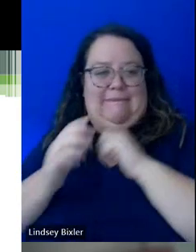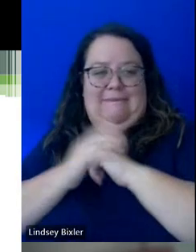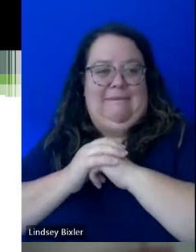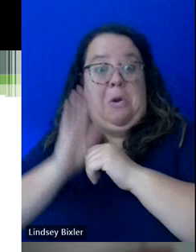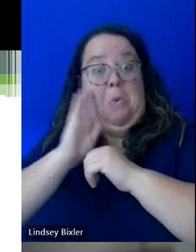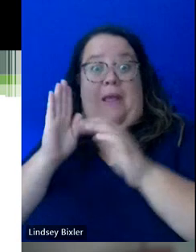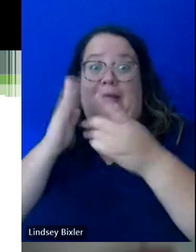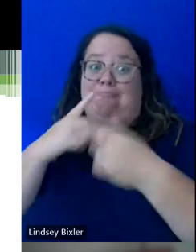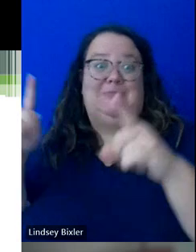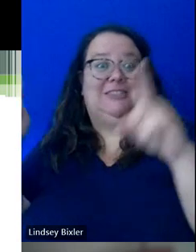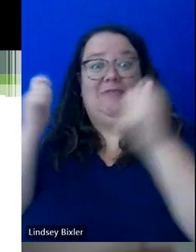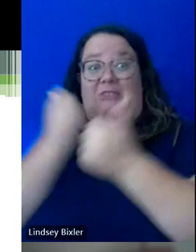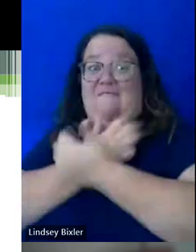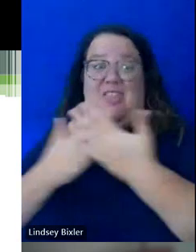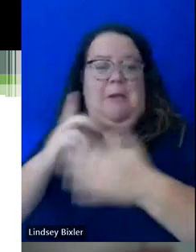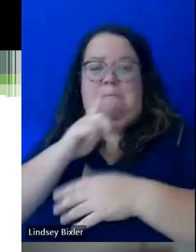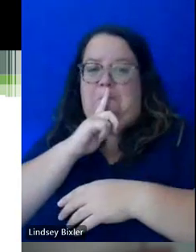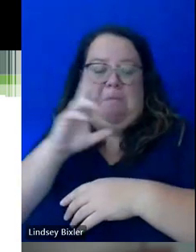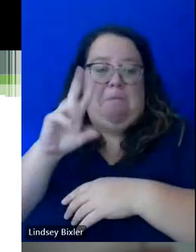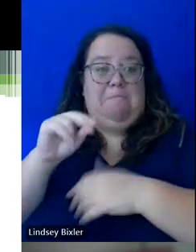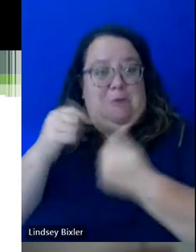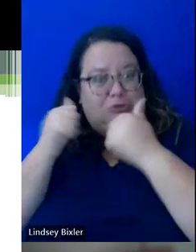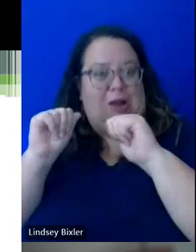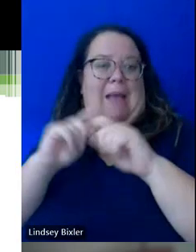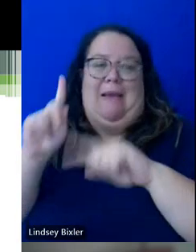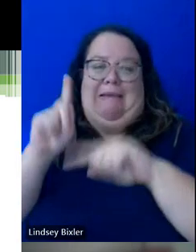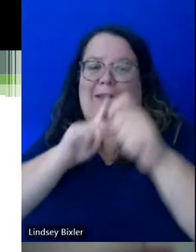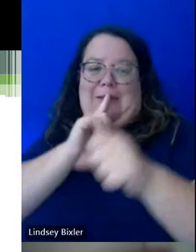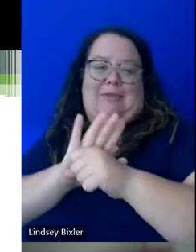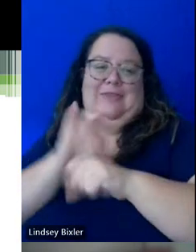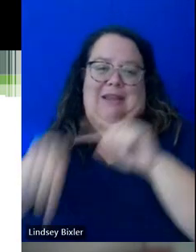be successful and everything that you've done, we're going to try, but we can't guarantee it.